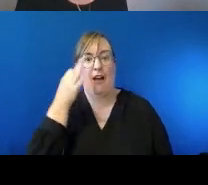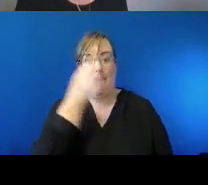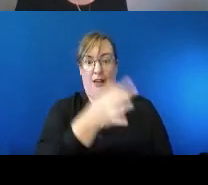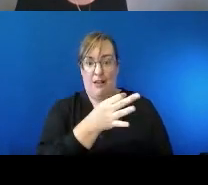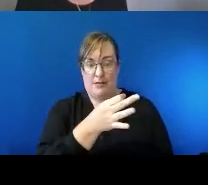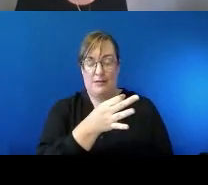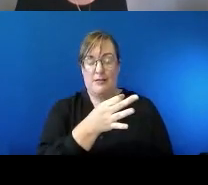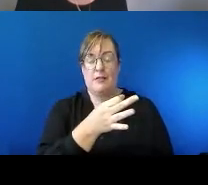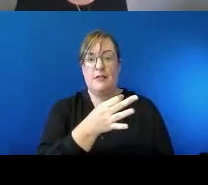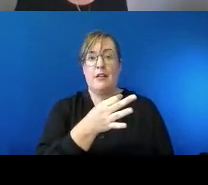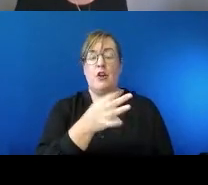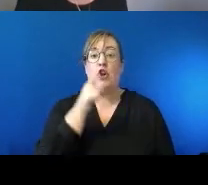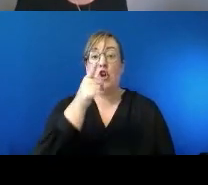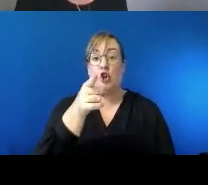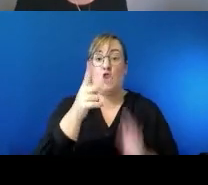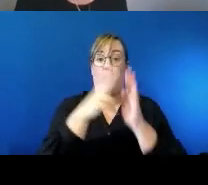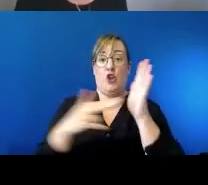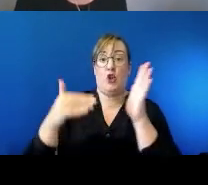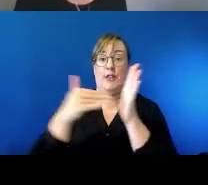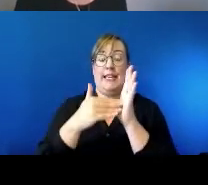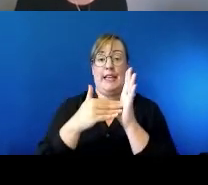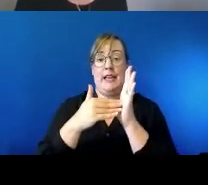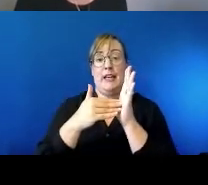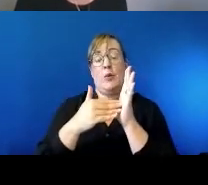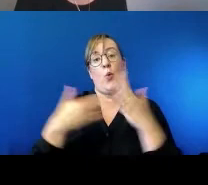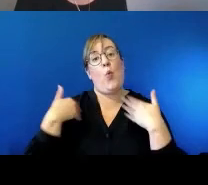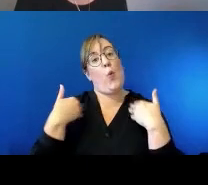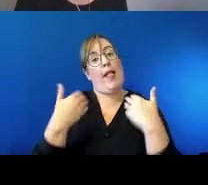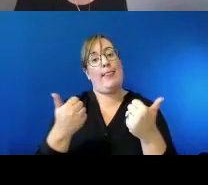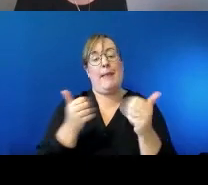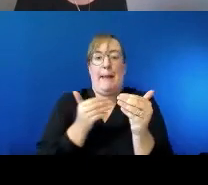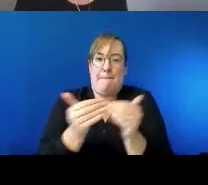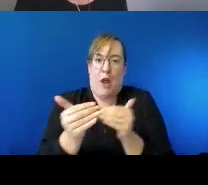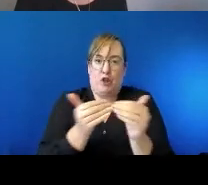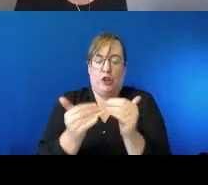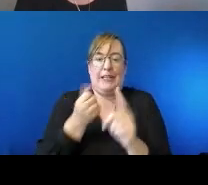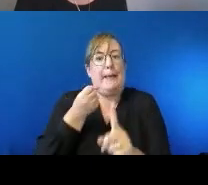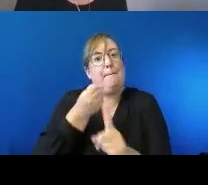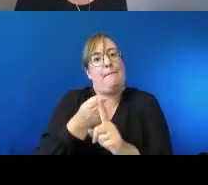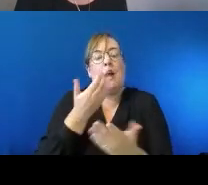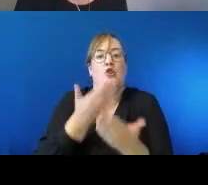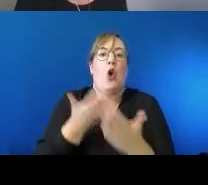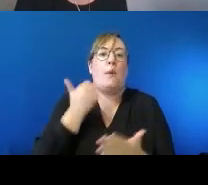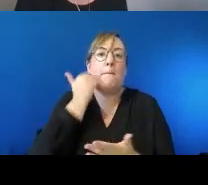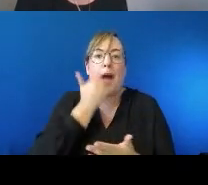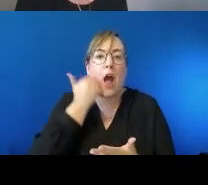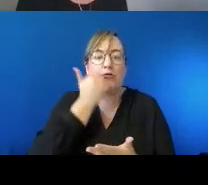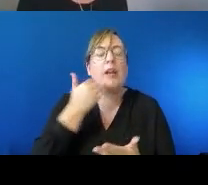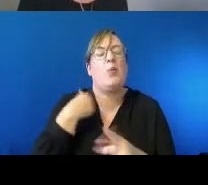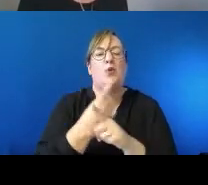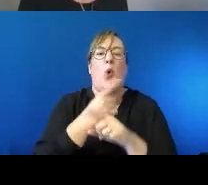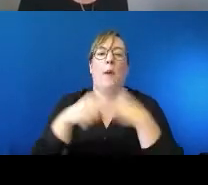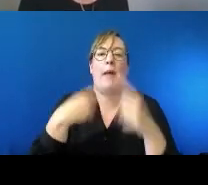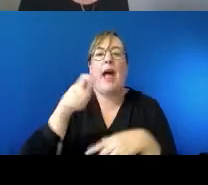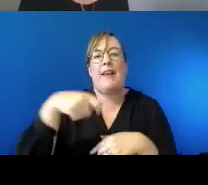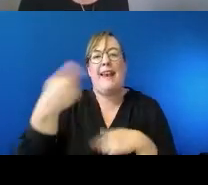new zealand well-being budget's impact on on maori that's a topic that will be unpacked next month can